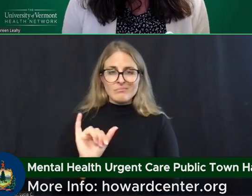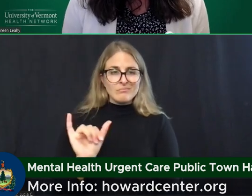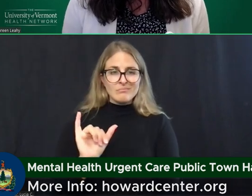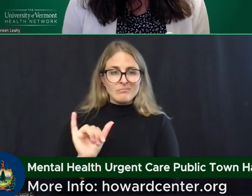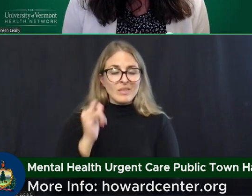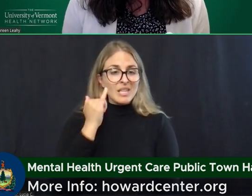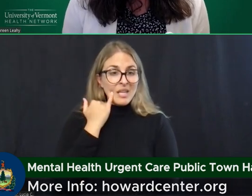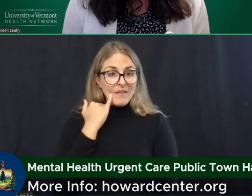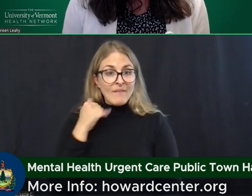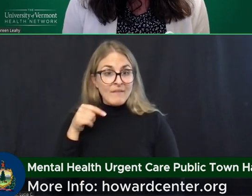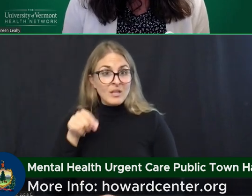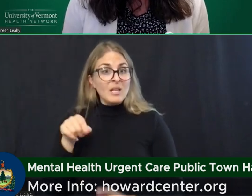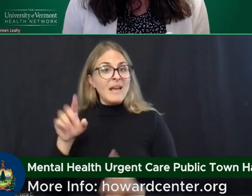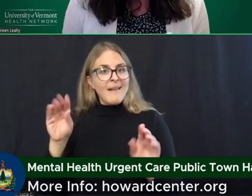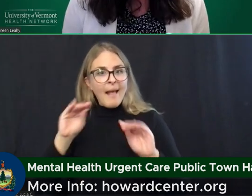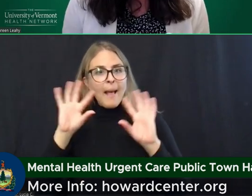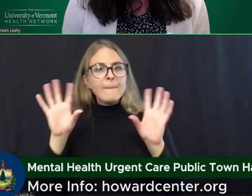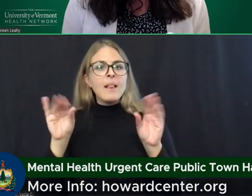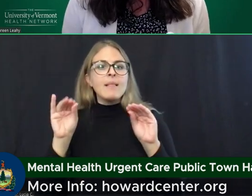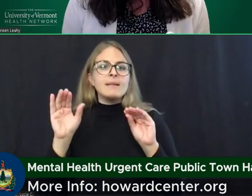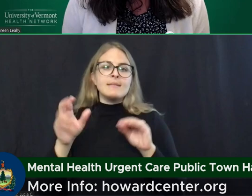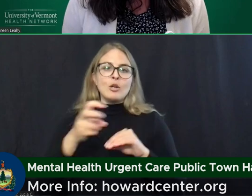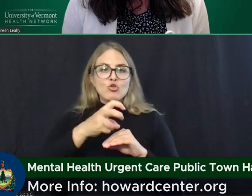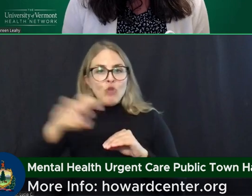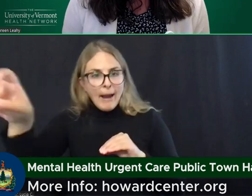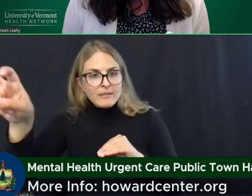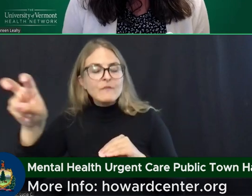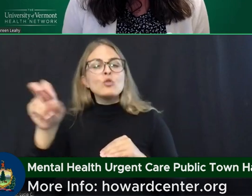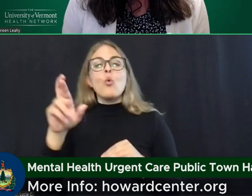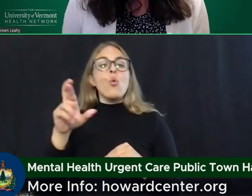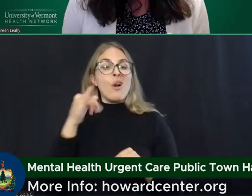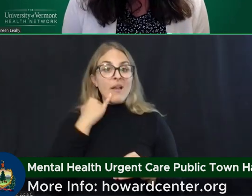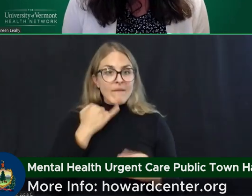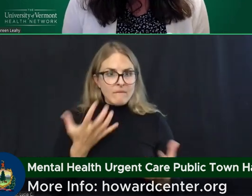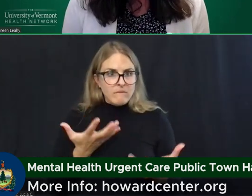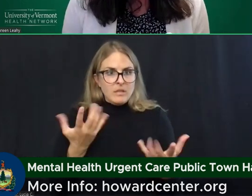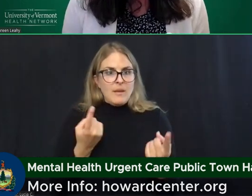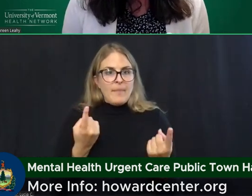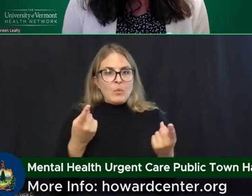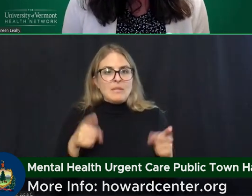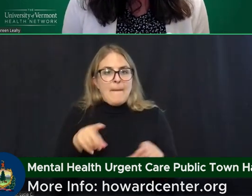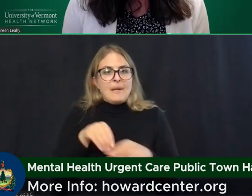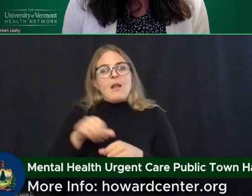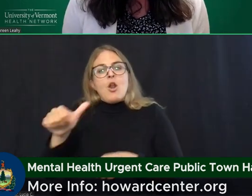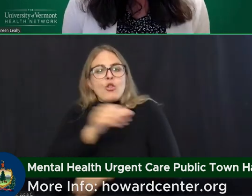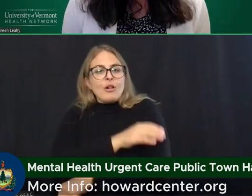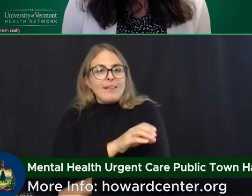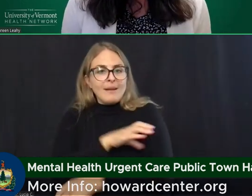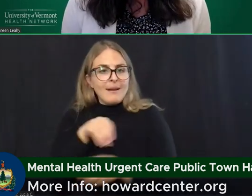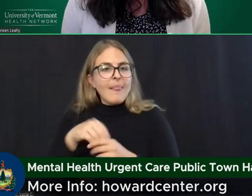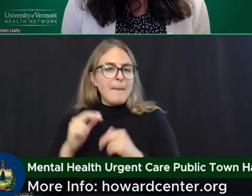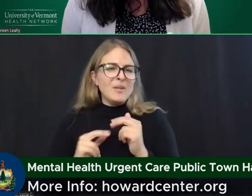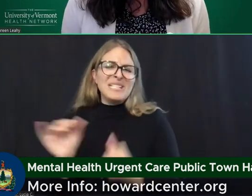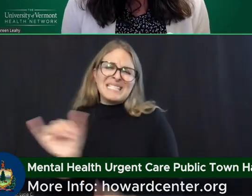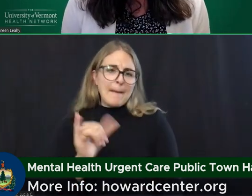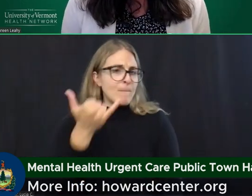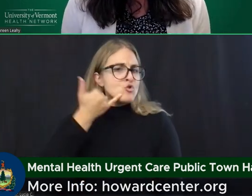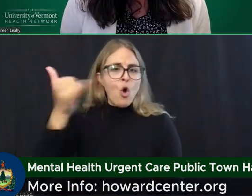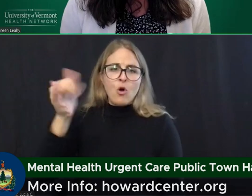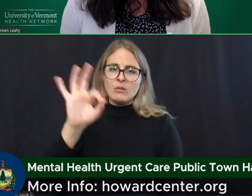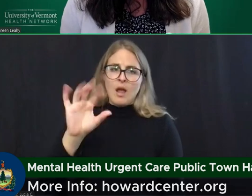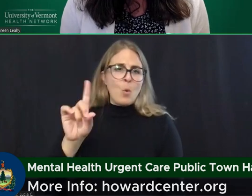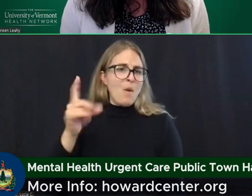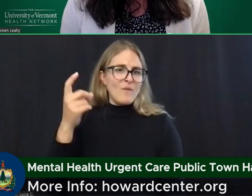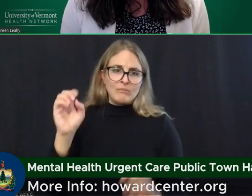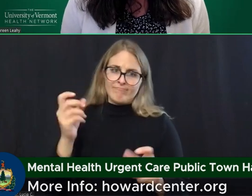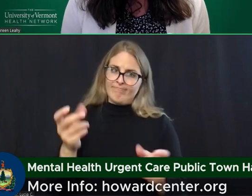9-1-1 for an ambulance transfer if something were happening in one of the other clinics in the building. If somebody's